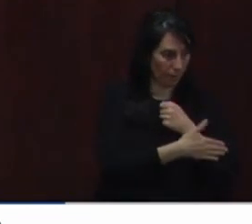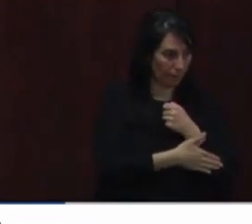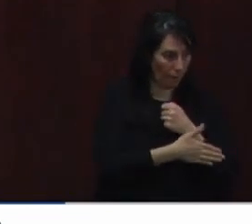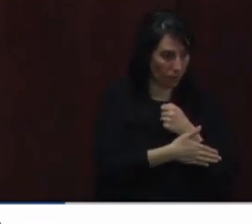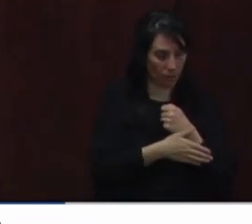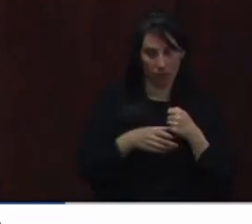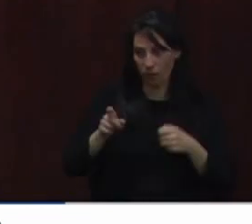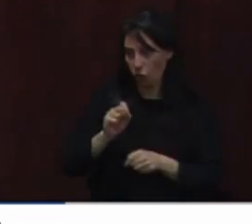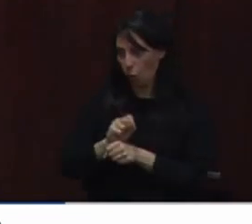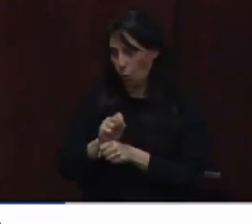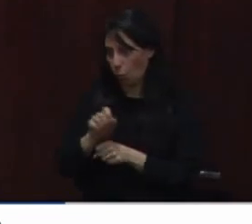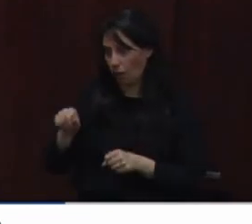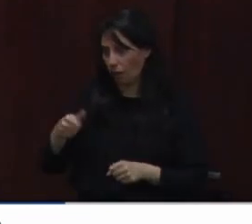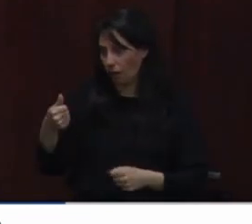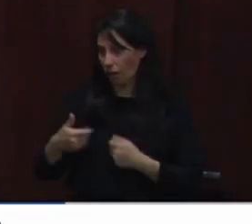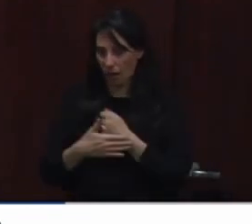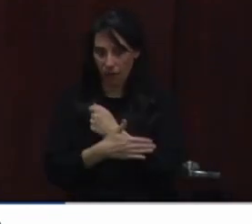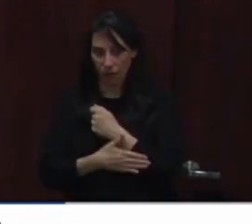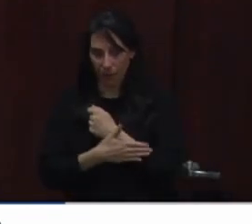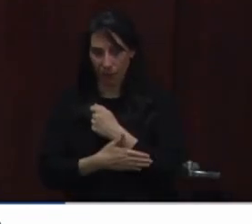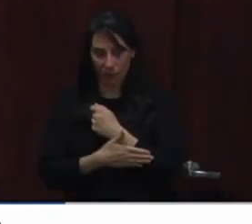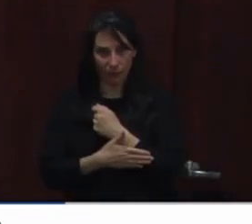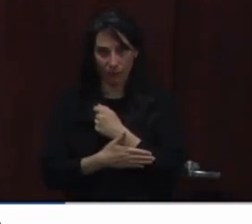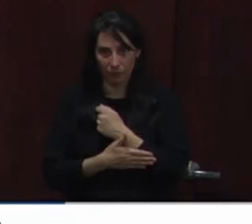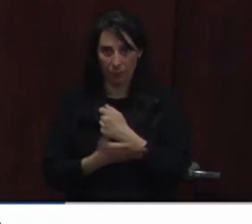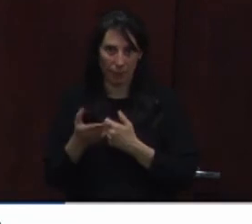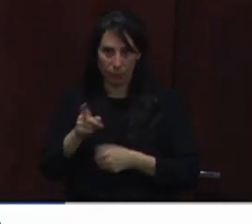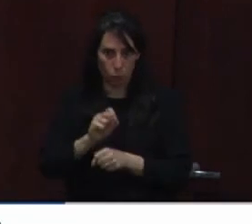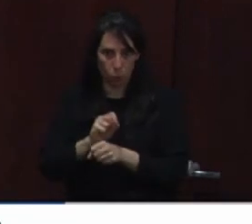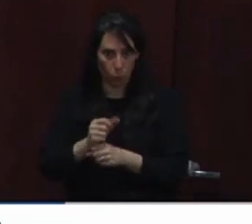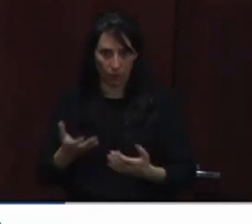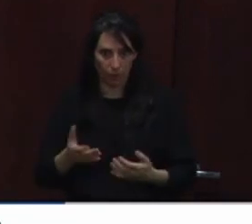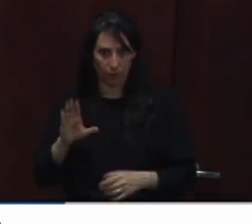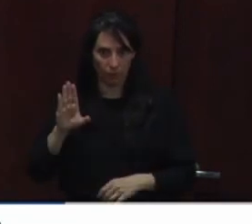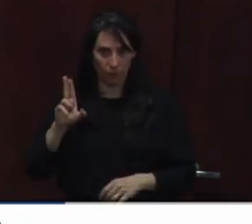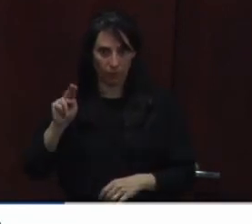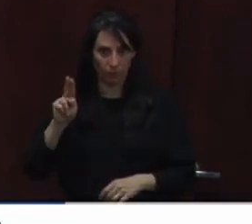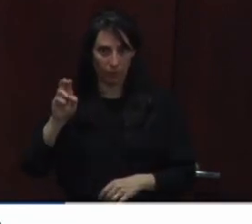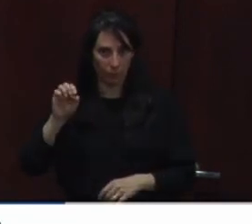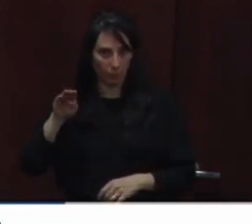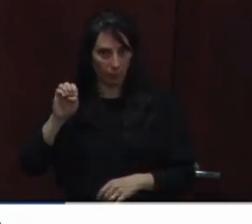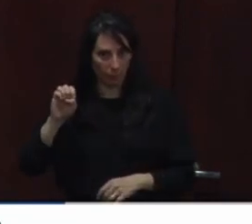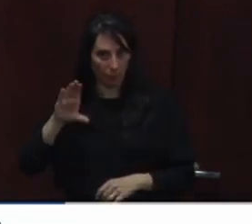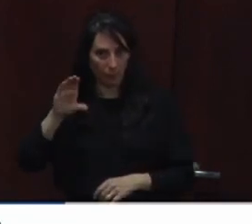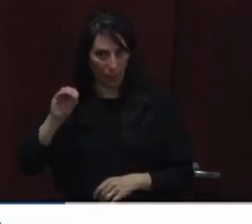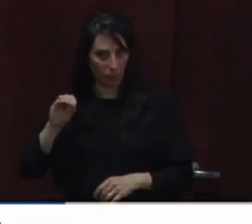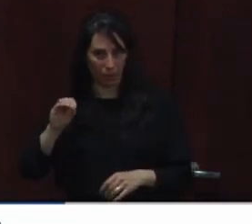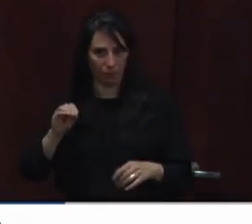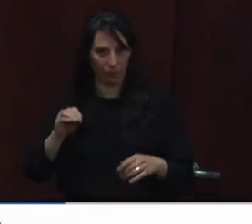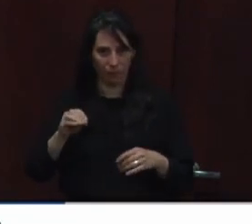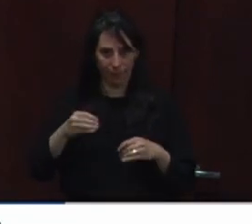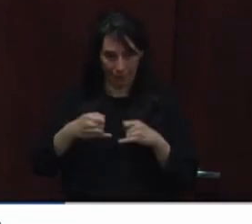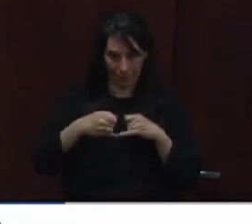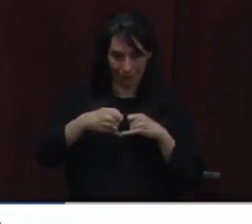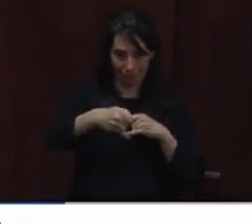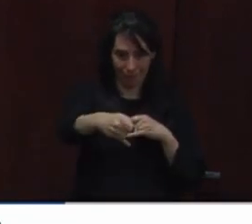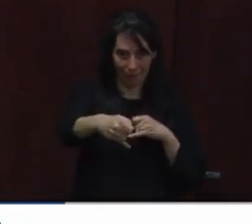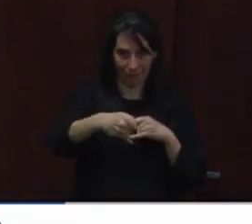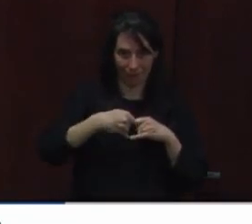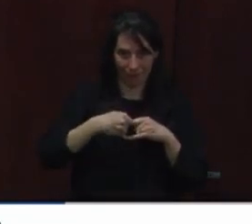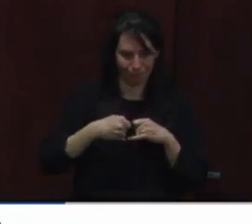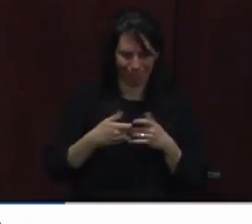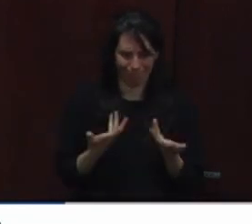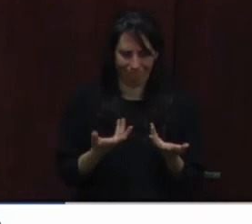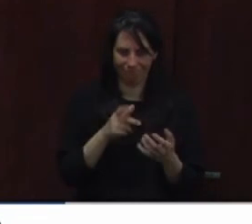so if you live in another county but work here in Buncombe, that should not, those county lines don't matter. And so there's